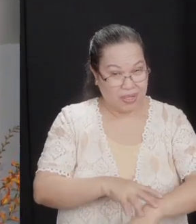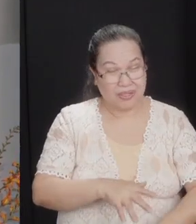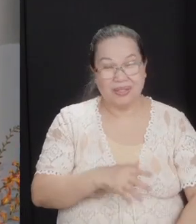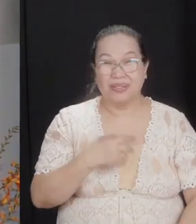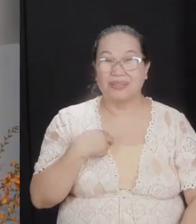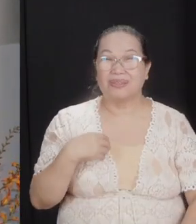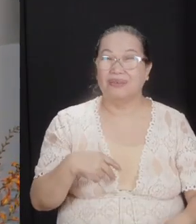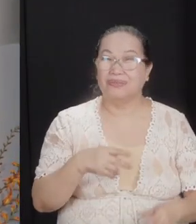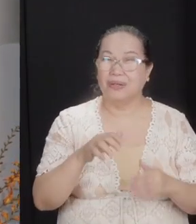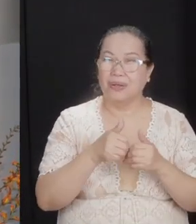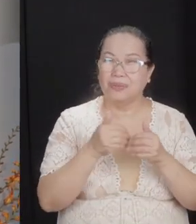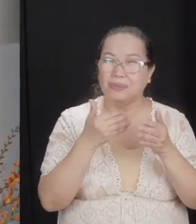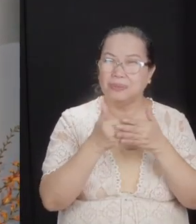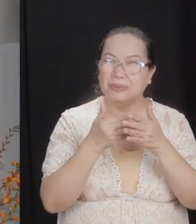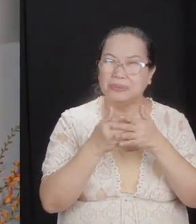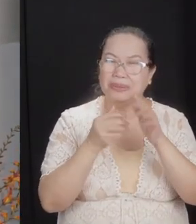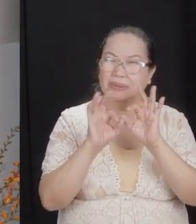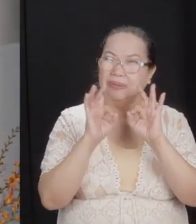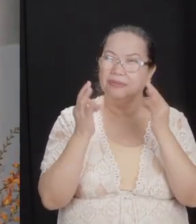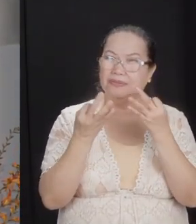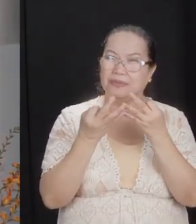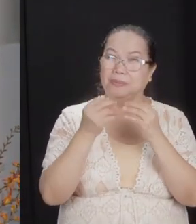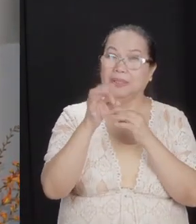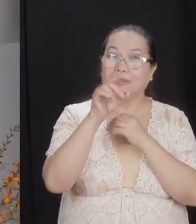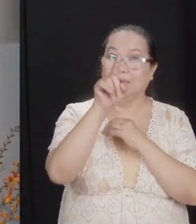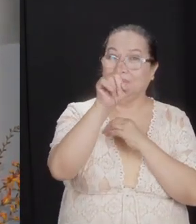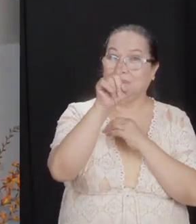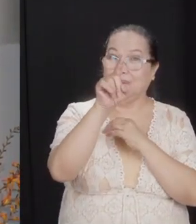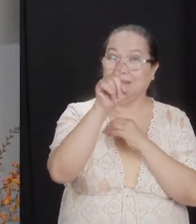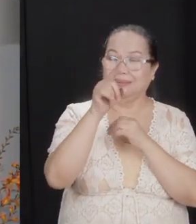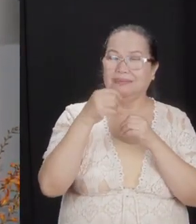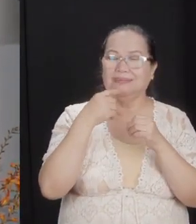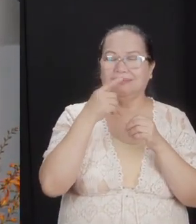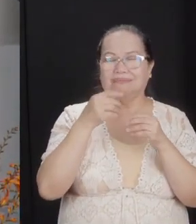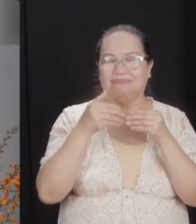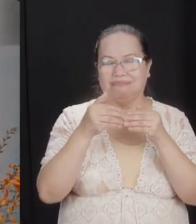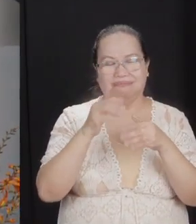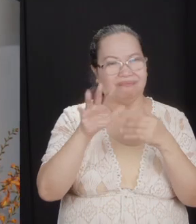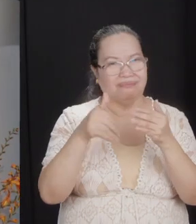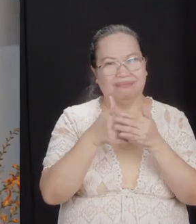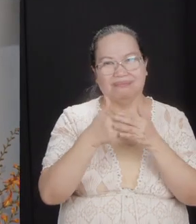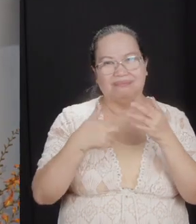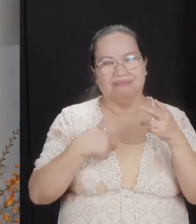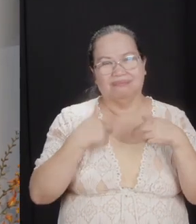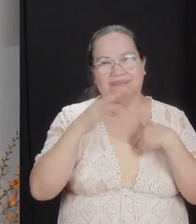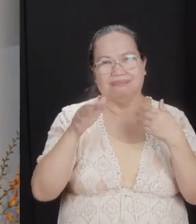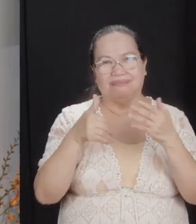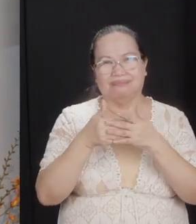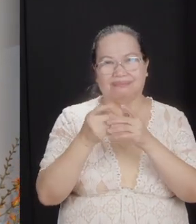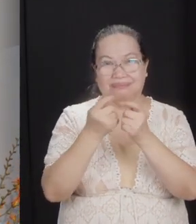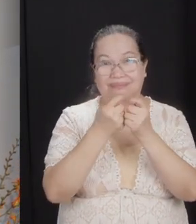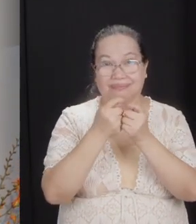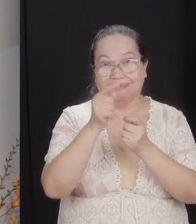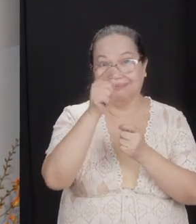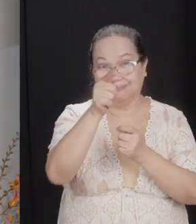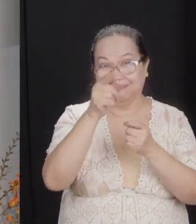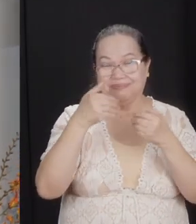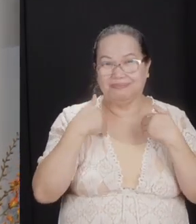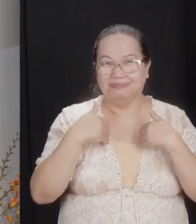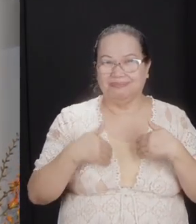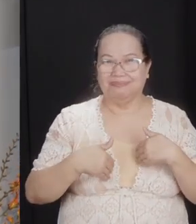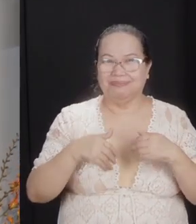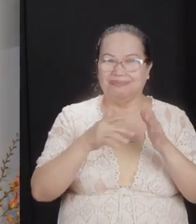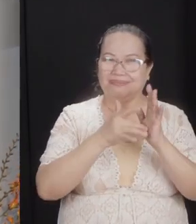see how much closer that is than just a family? If one member is honored, all rejoice together. Now you're the body of Christ and